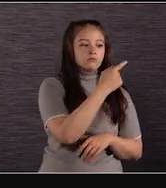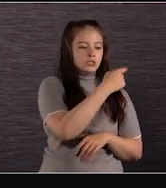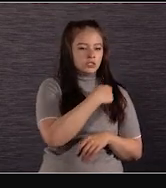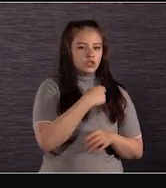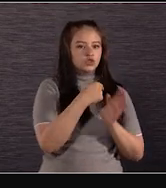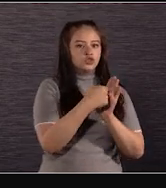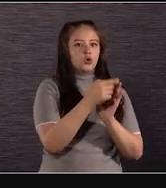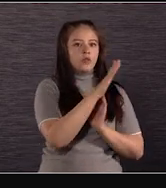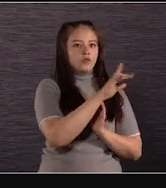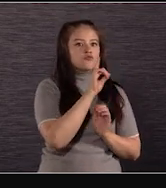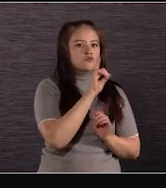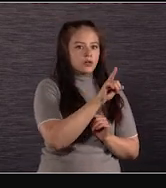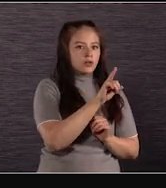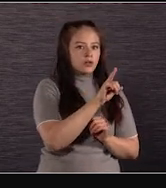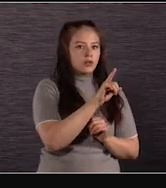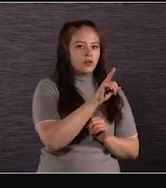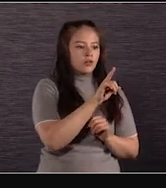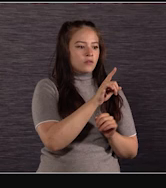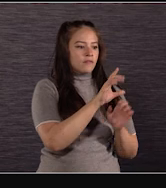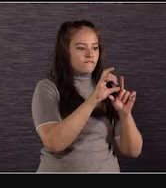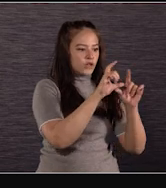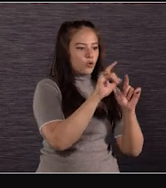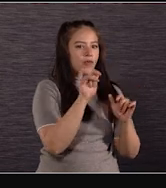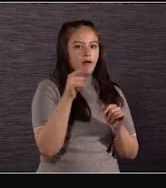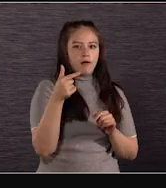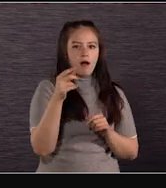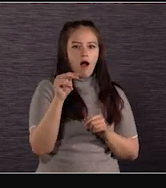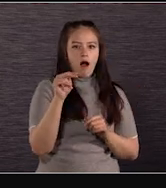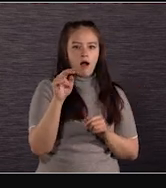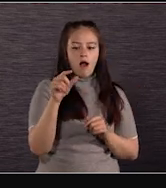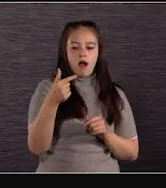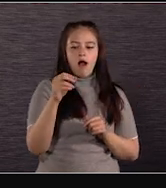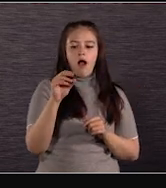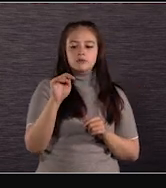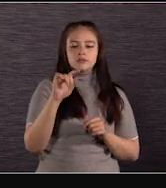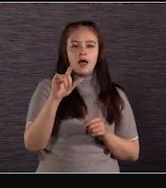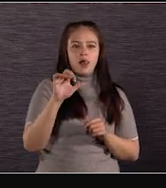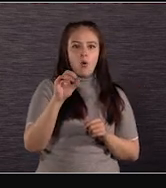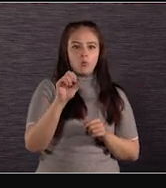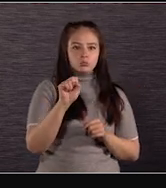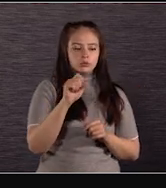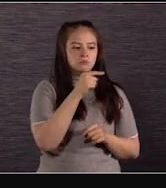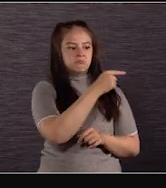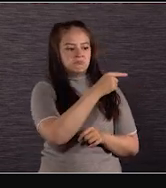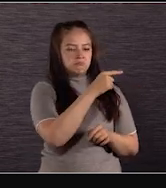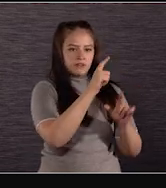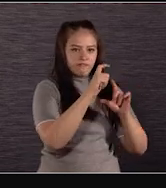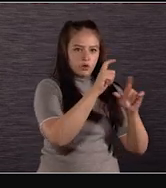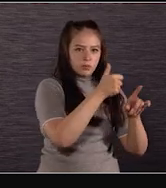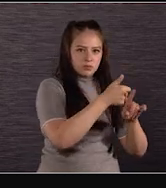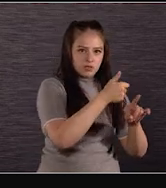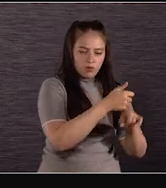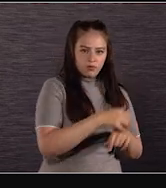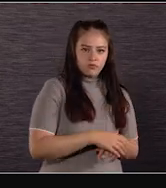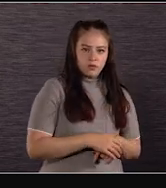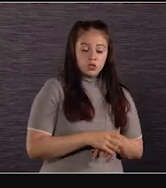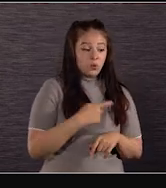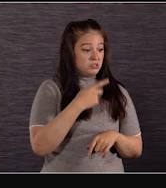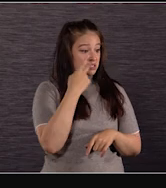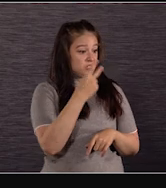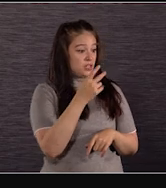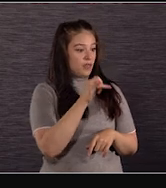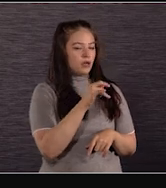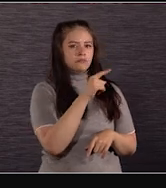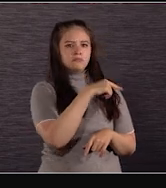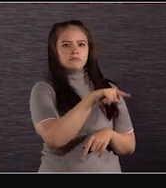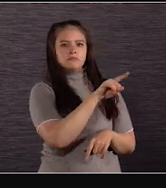showreel on this wall using only available light. And on the opposite wall, we have a short showreel cut together of different productions that have already started